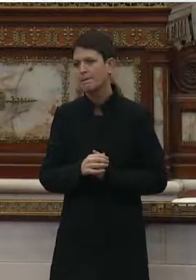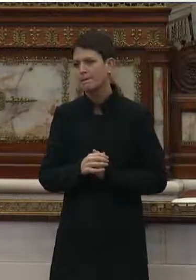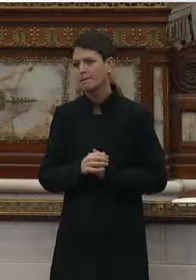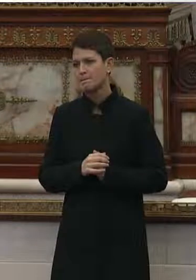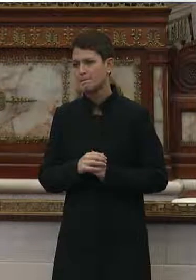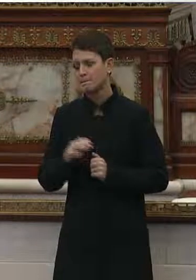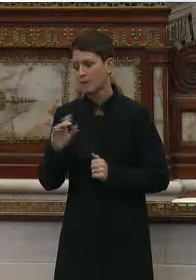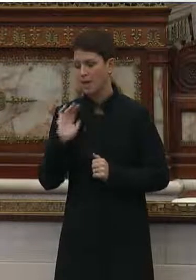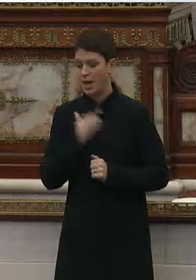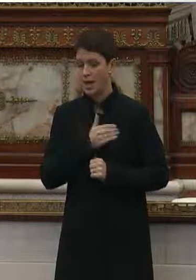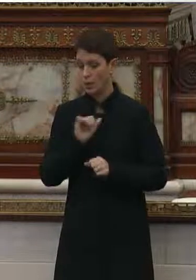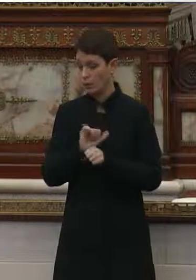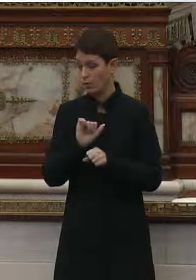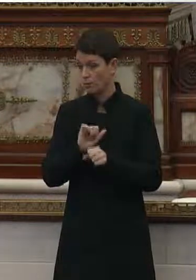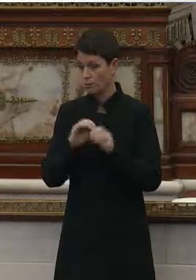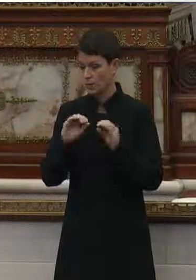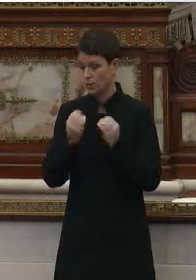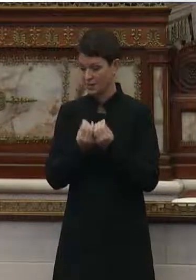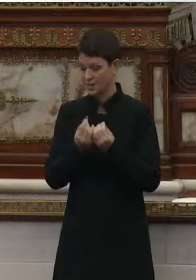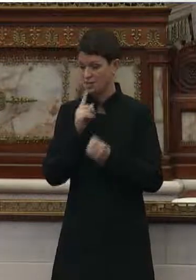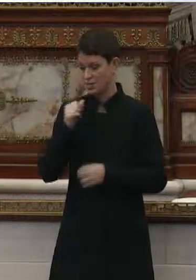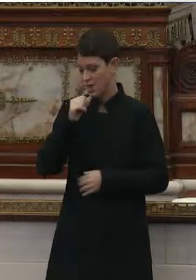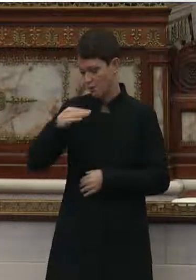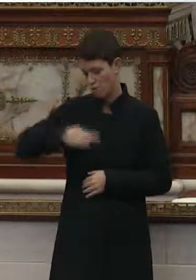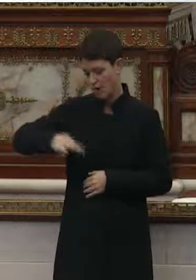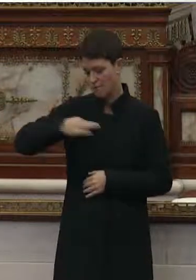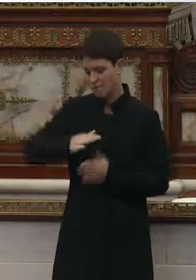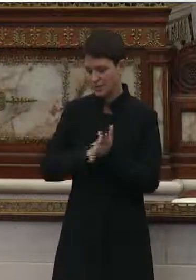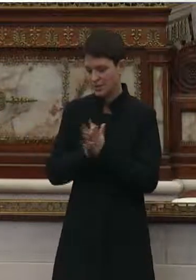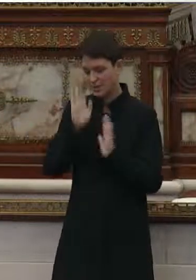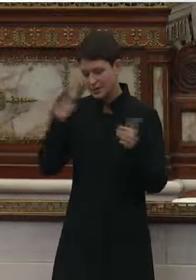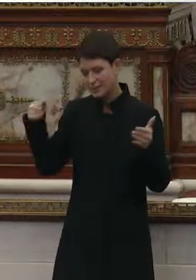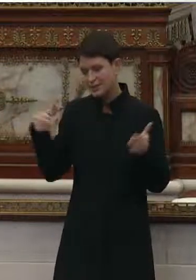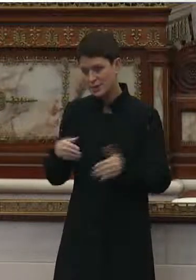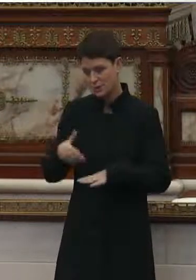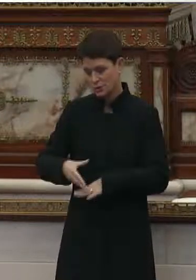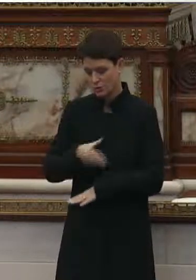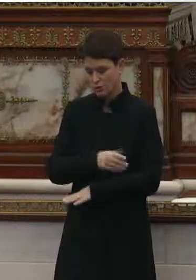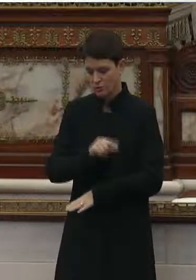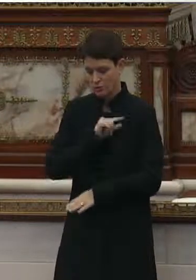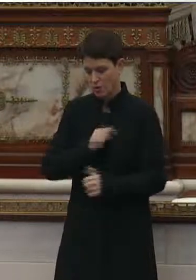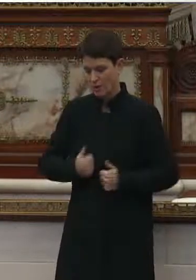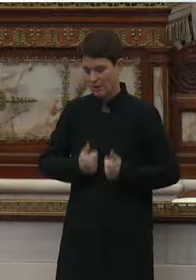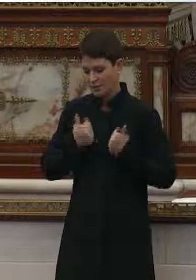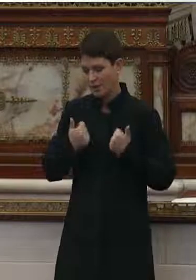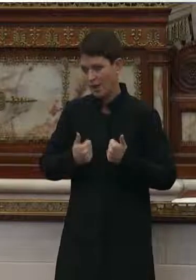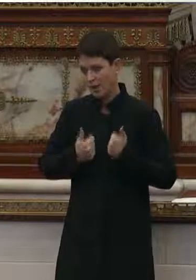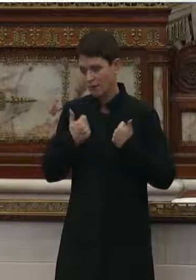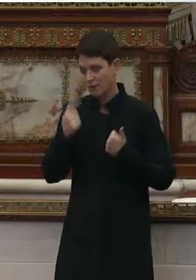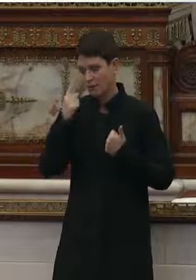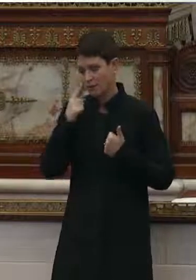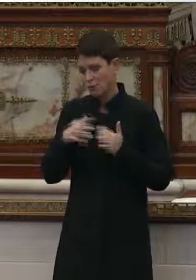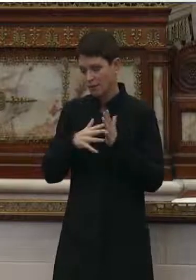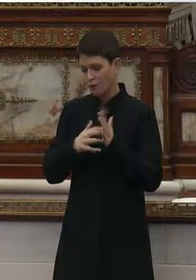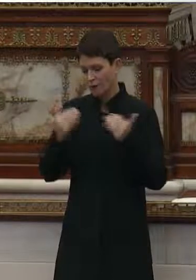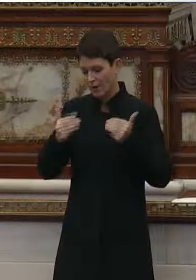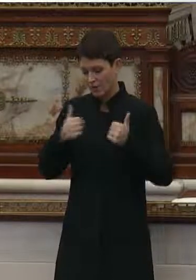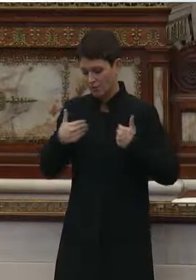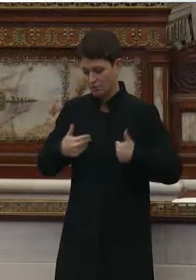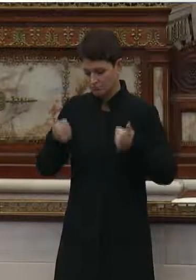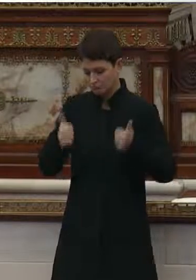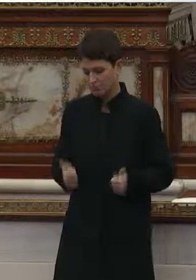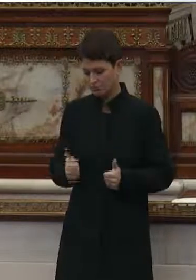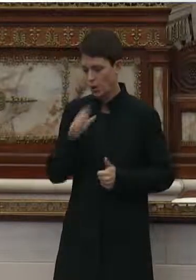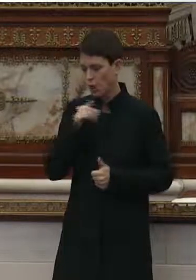Cary is a nonprofit organization. We're dedicated to improving the quality of life for frail, older adults,